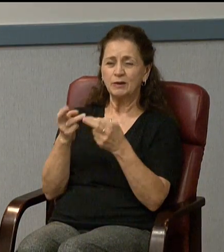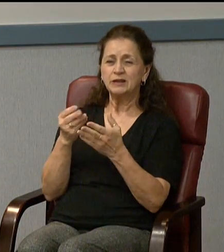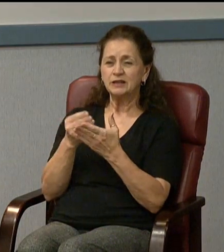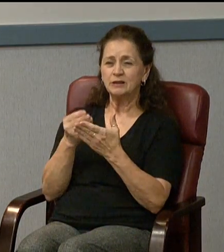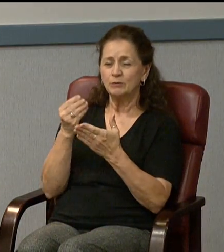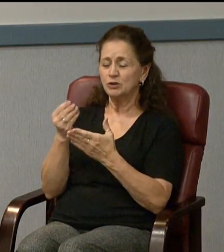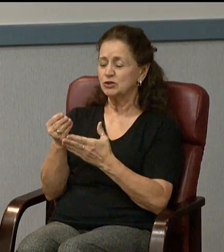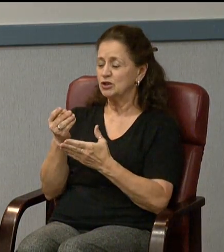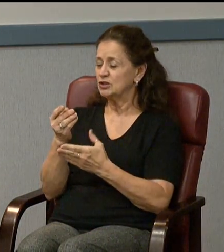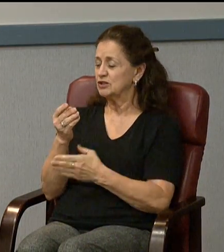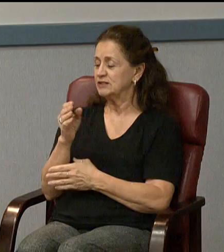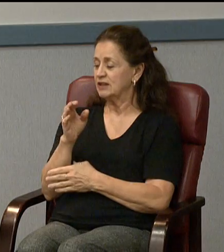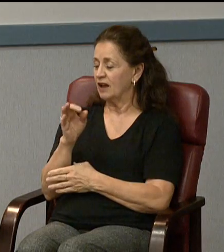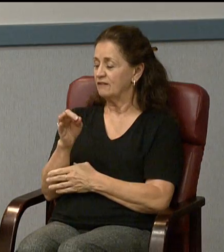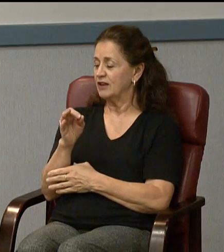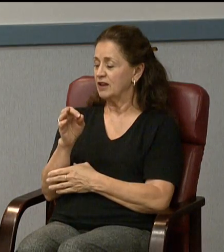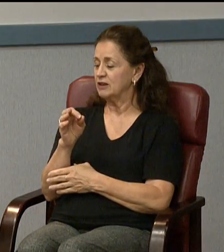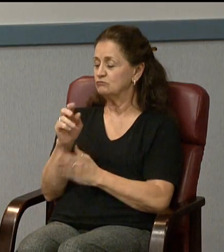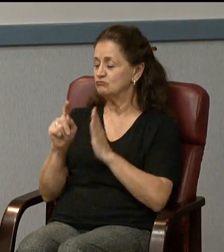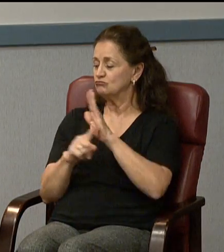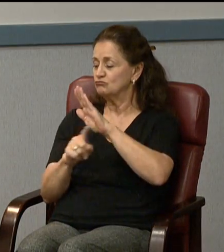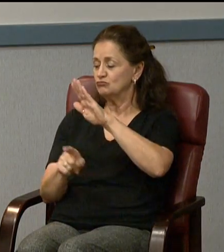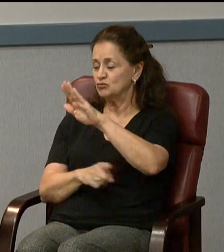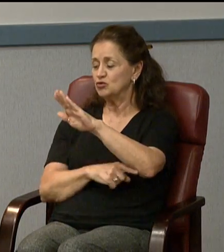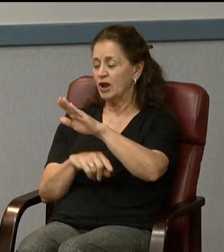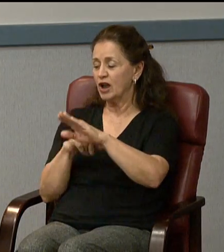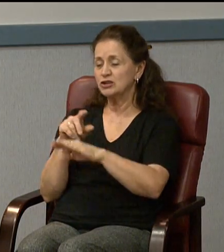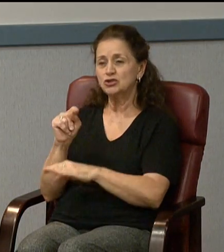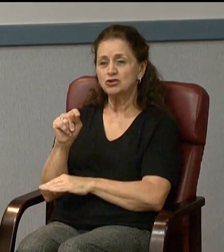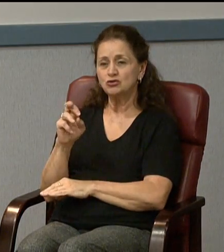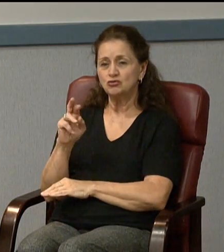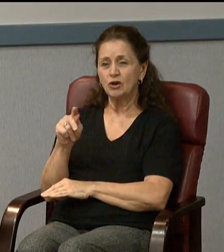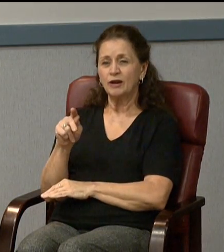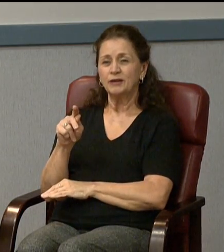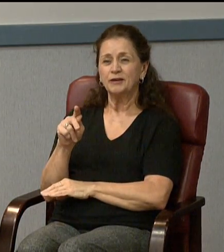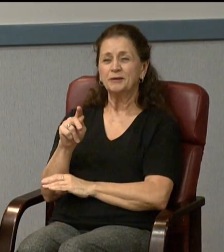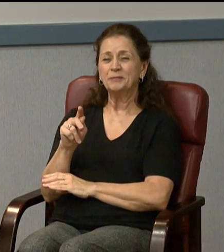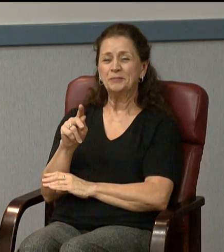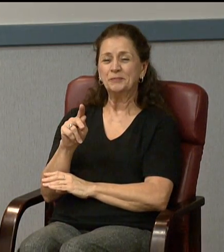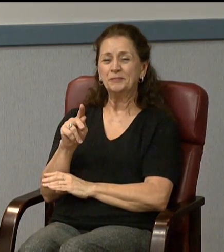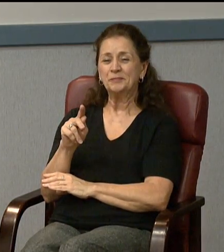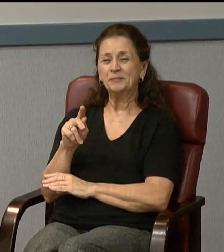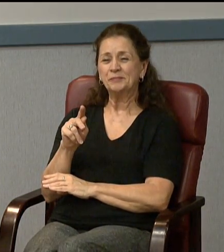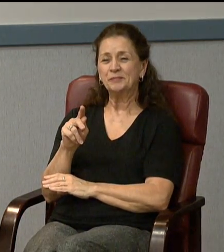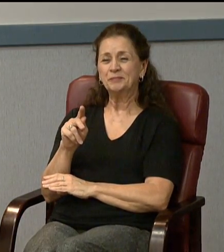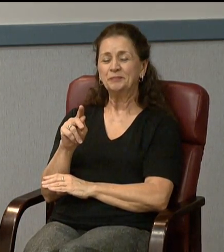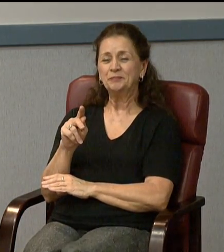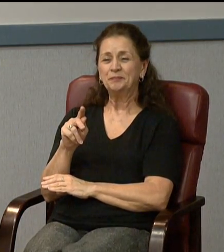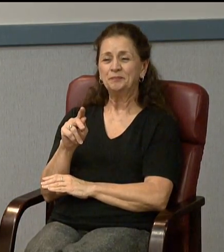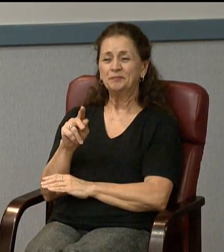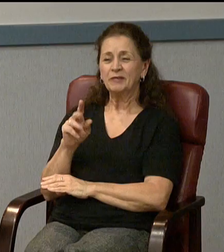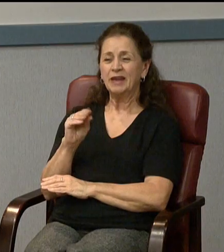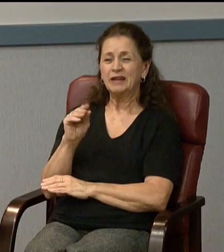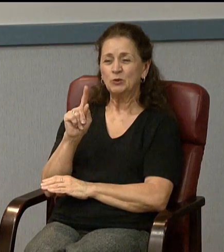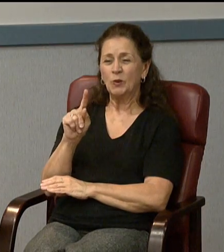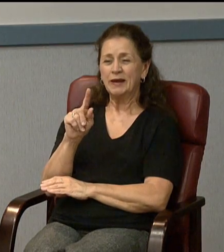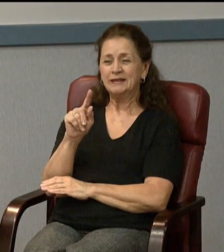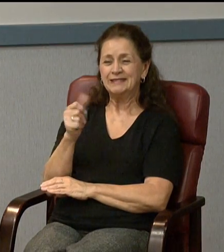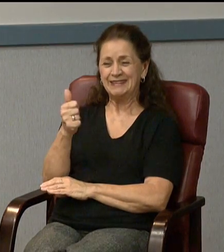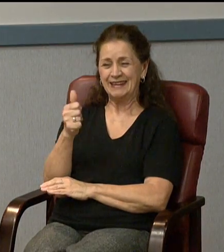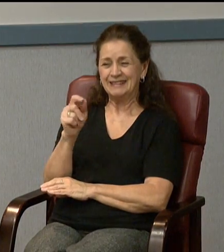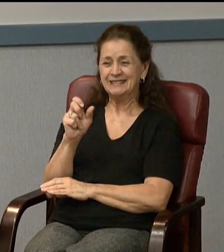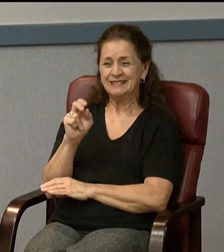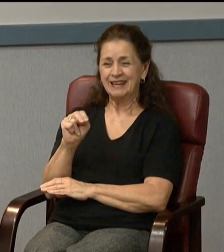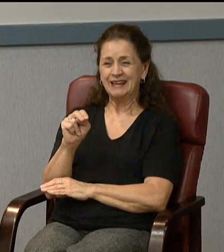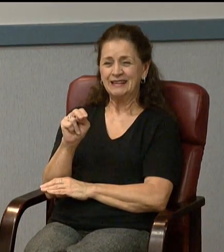refuge truck otherwise known as a trash truck. And one 10 ton dump truck